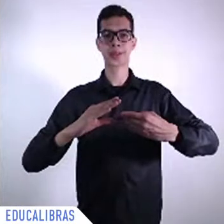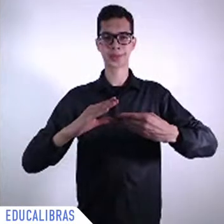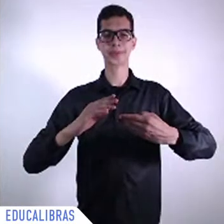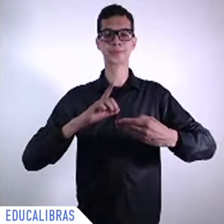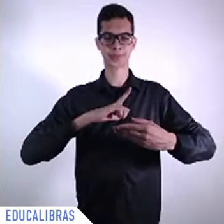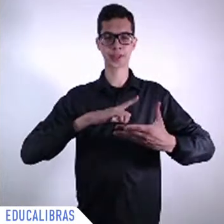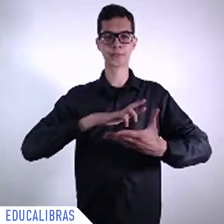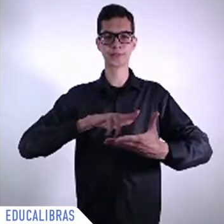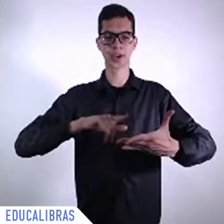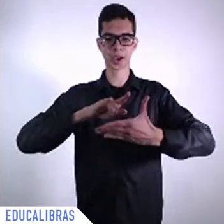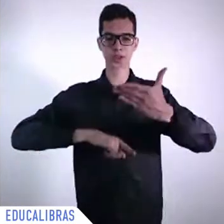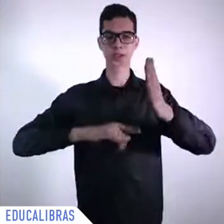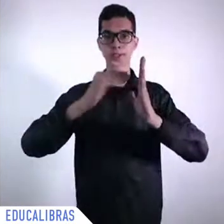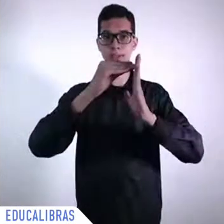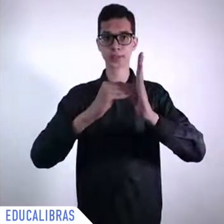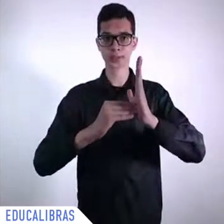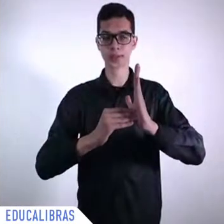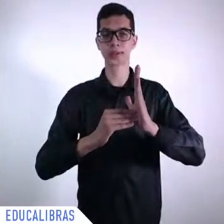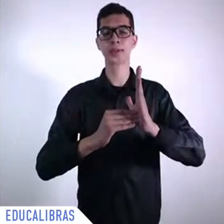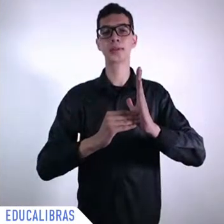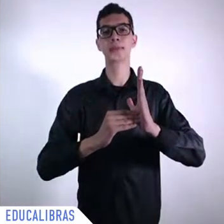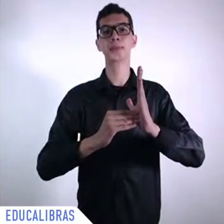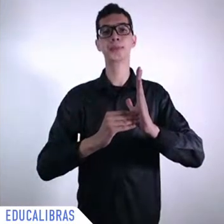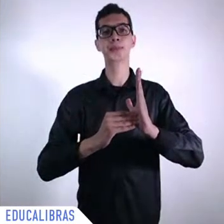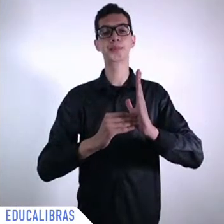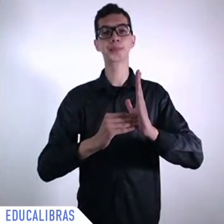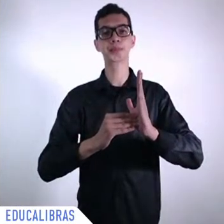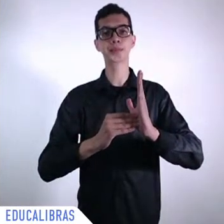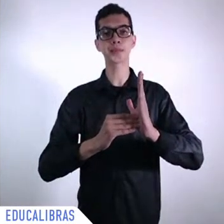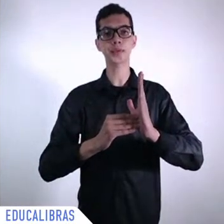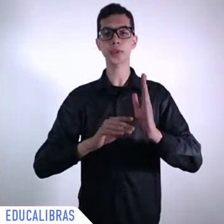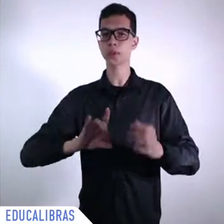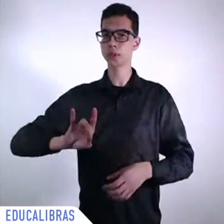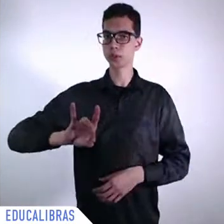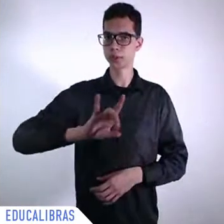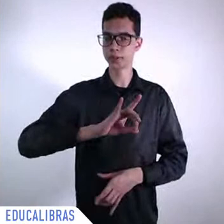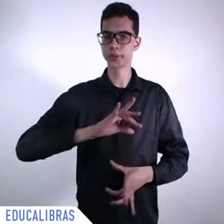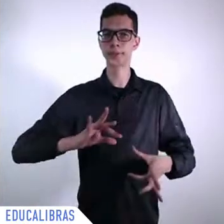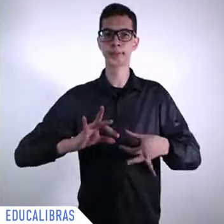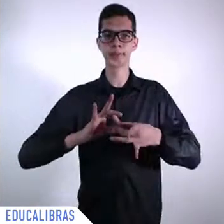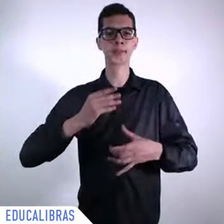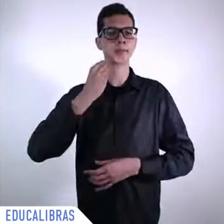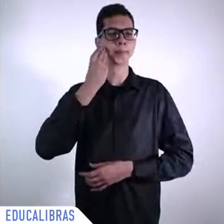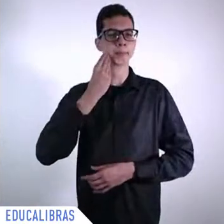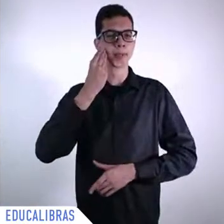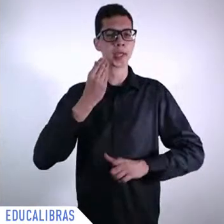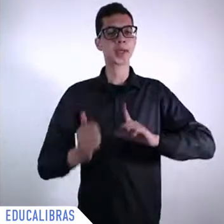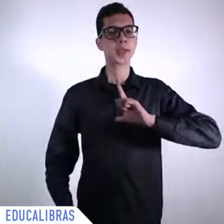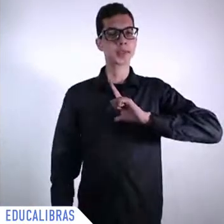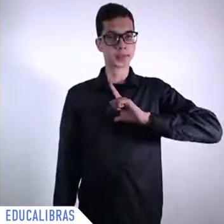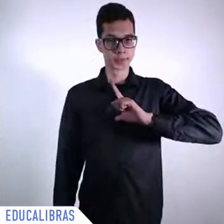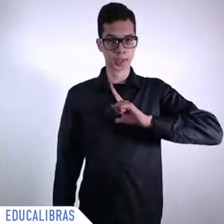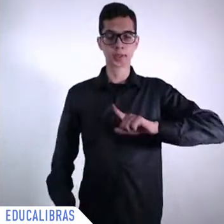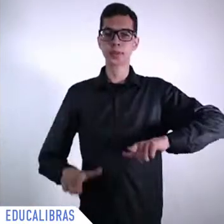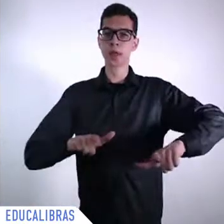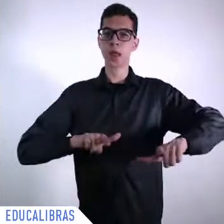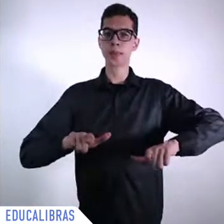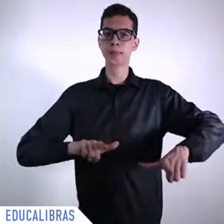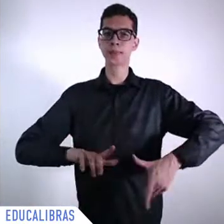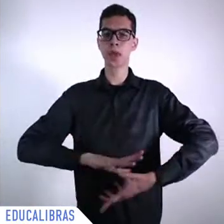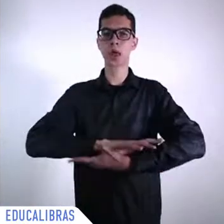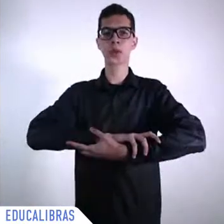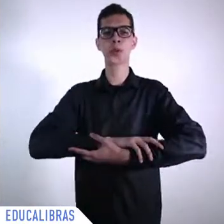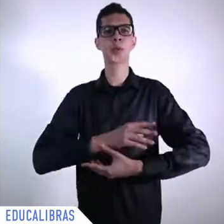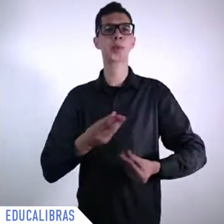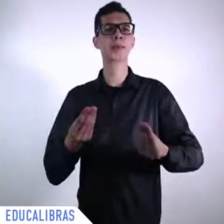in order to through the protection of these biosphere reserves which are seven in Brazil and covering I would